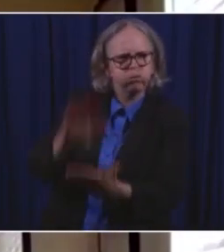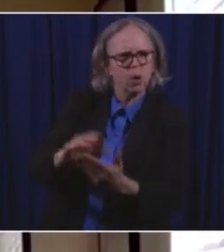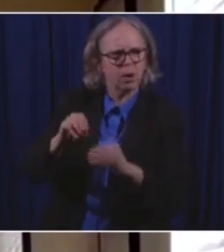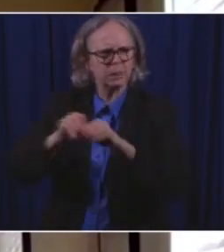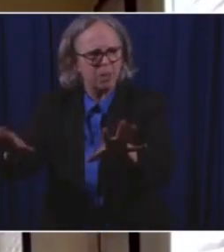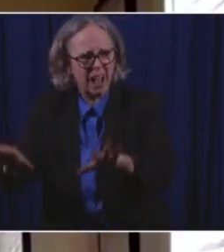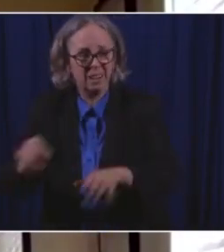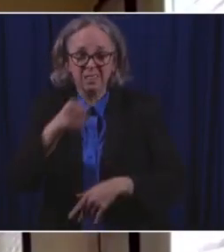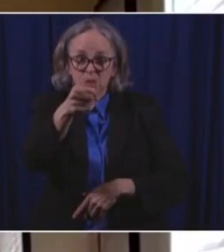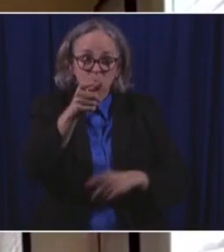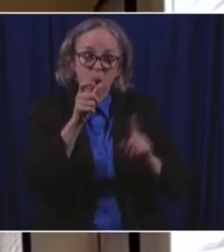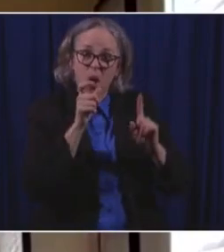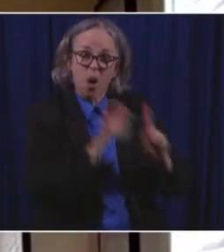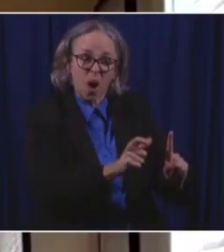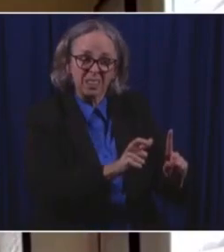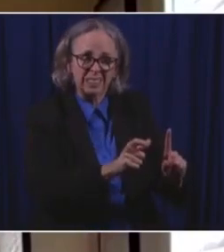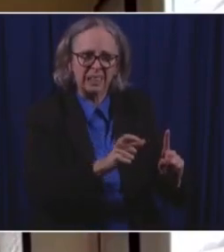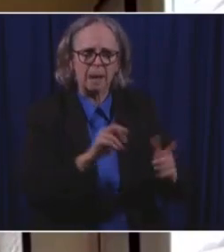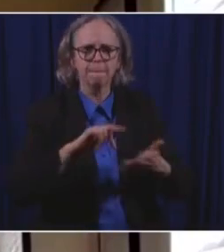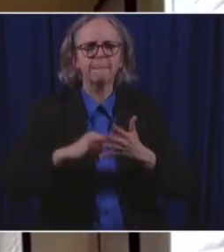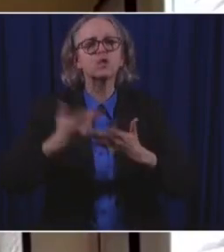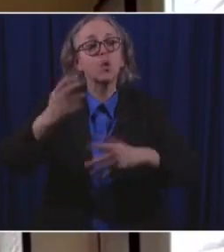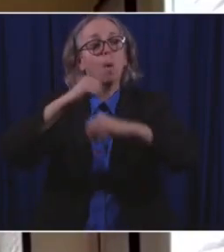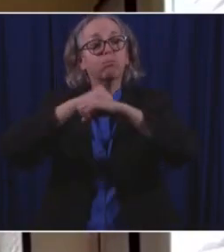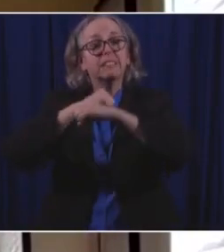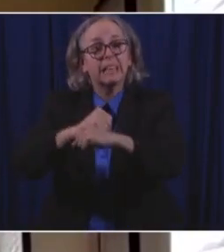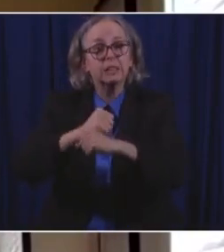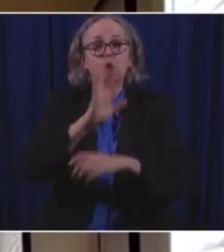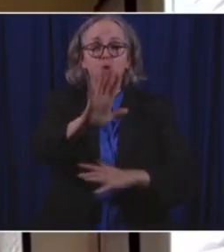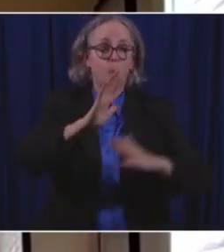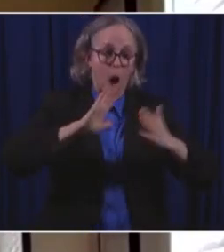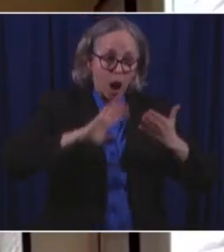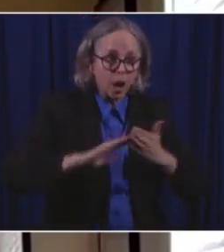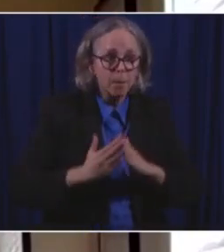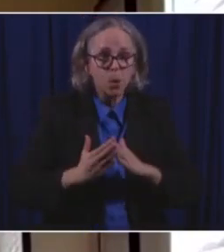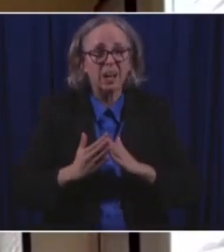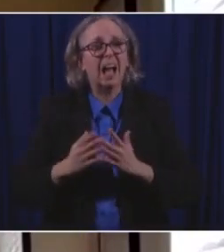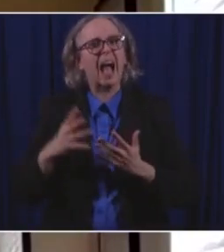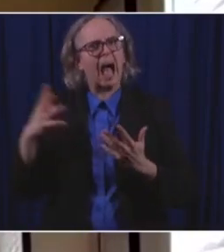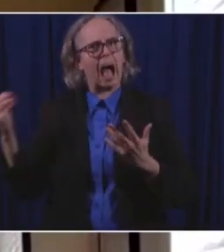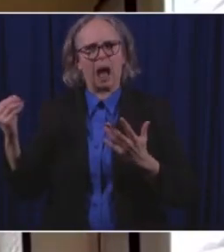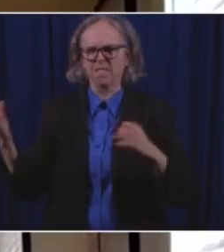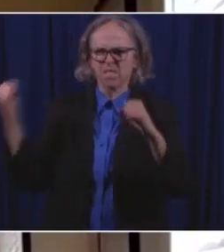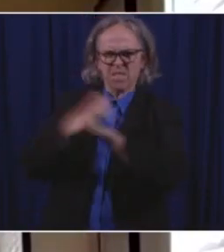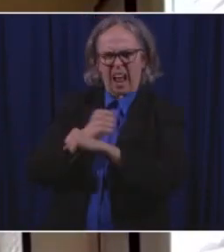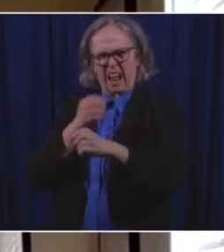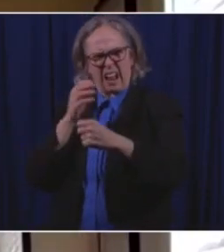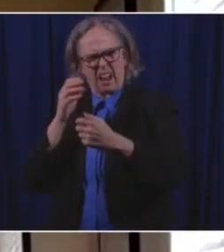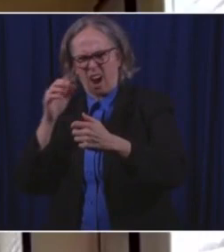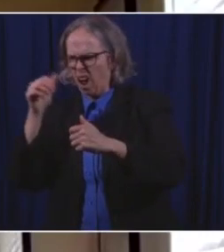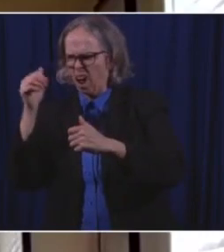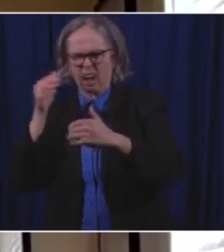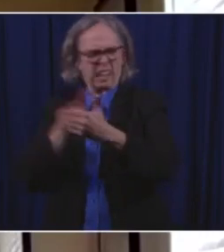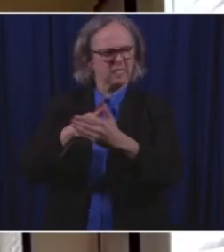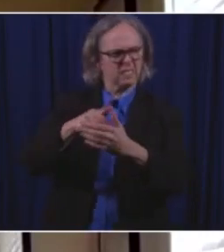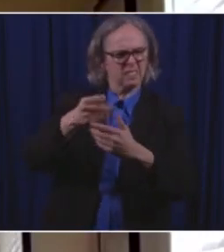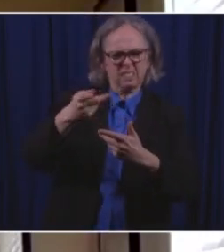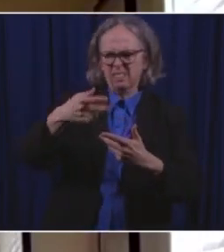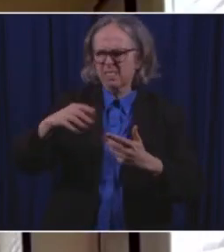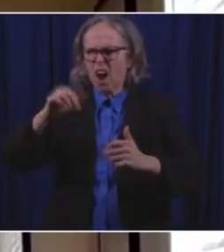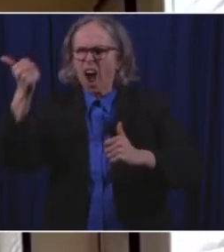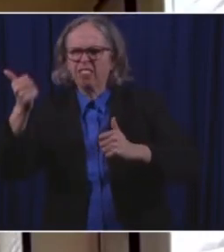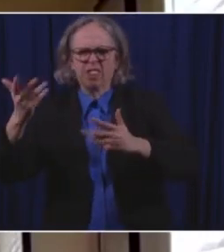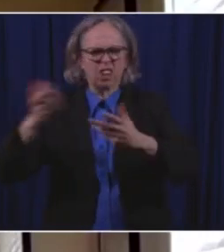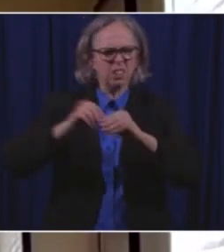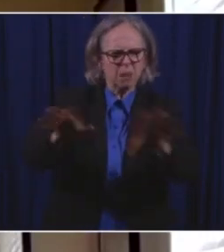protecting your community and fighting alongside all Highlands to reduce the threat of COVID-19 to our